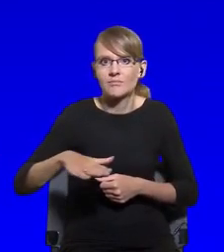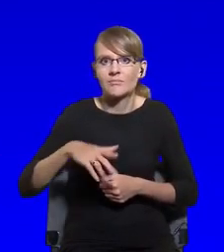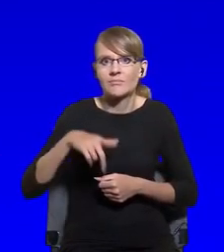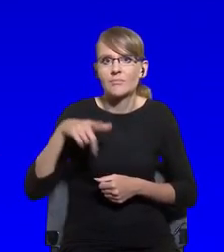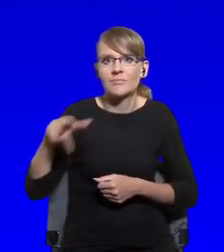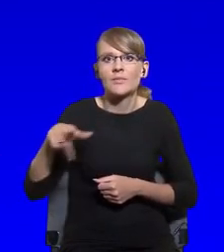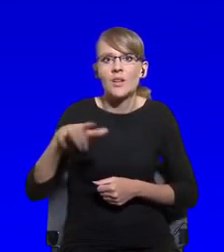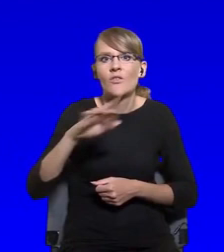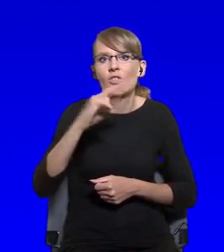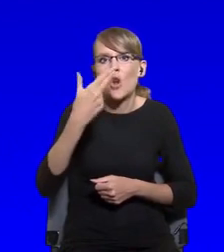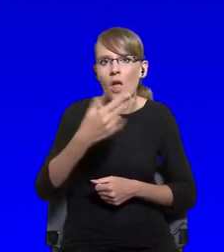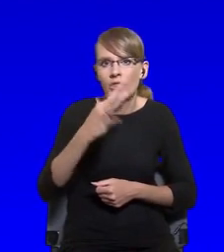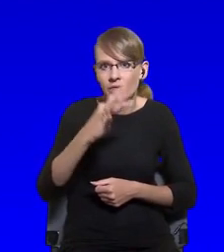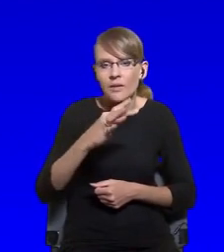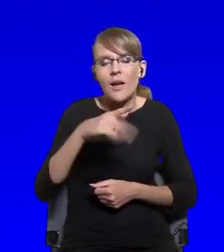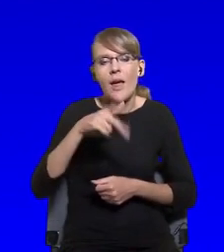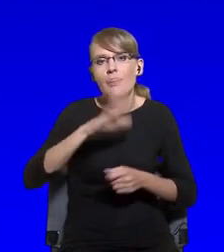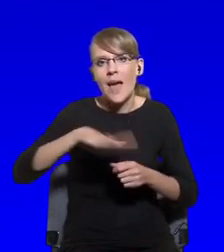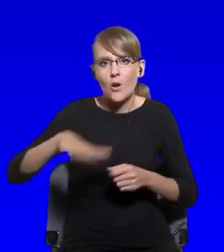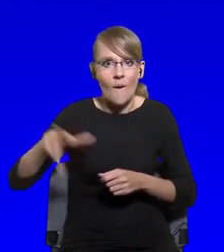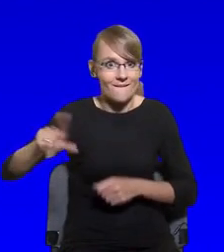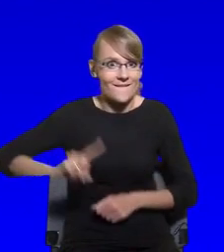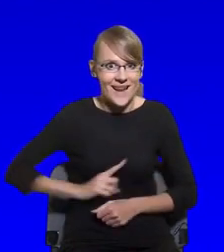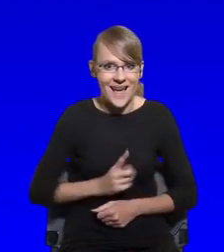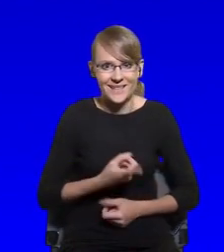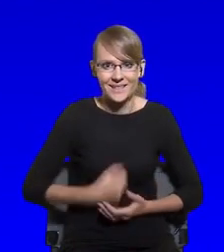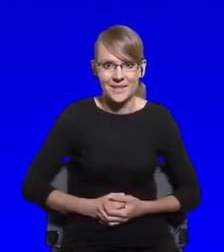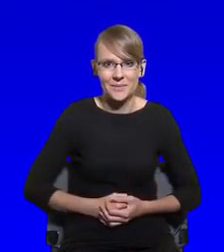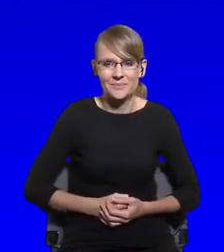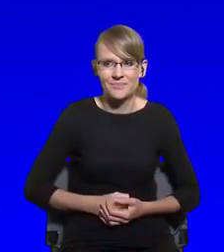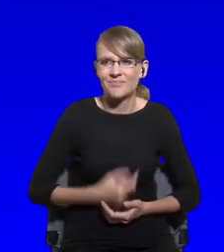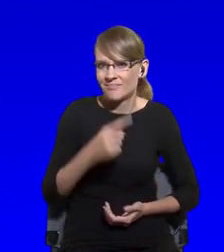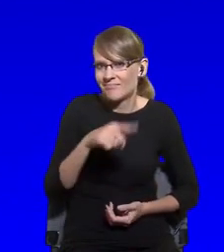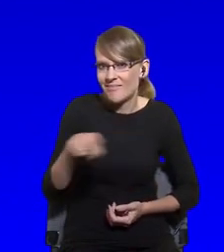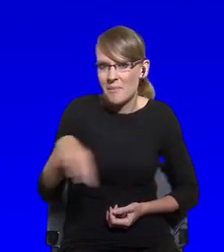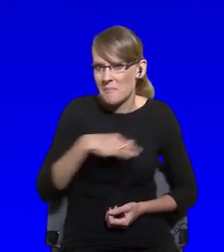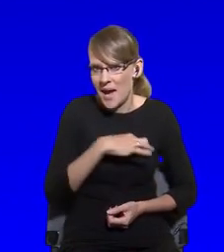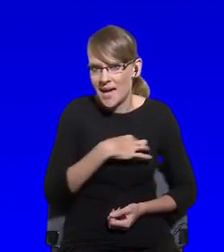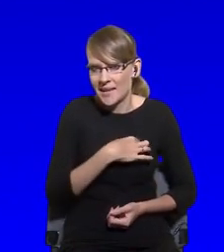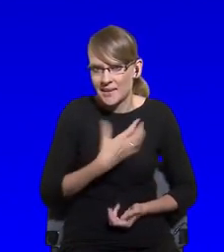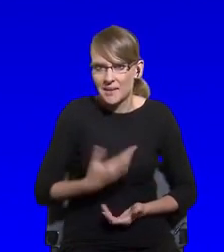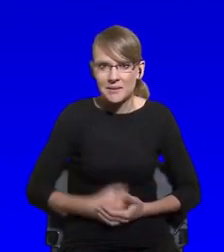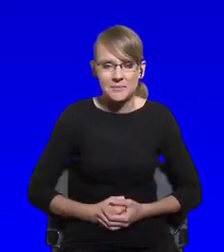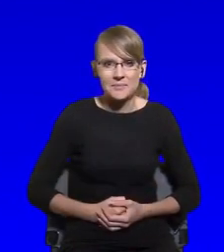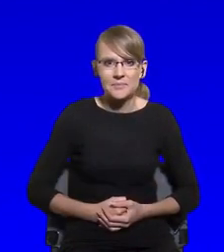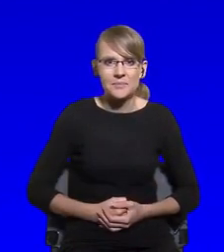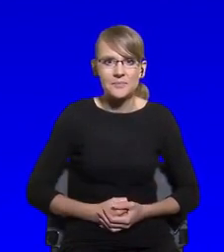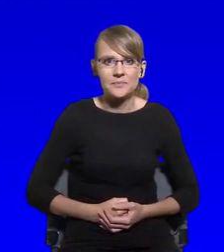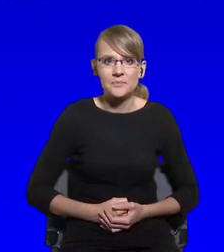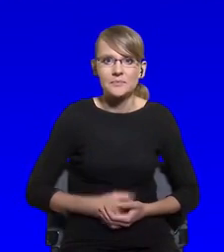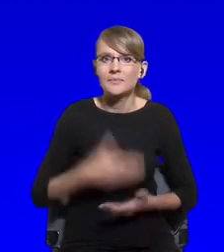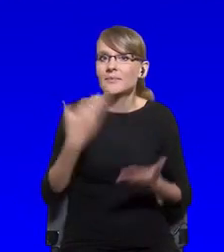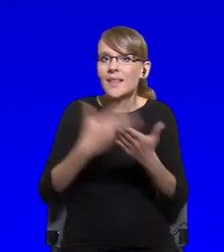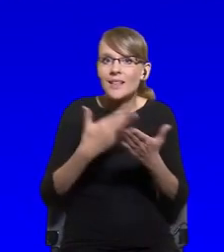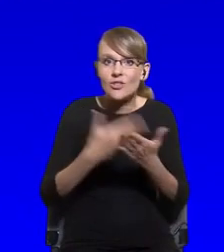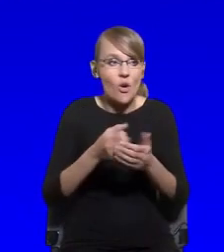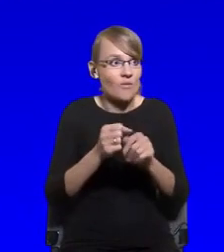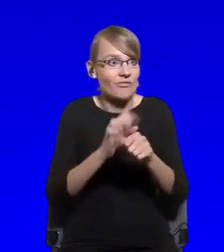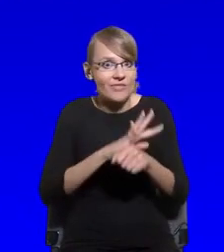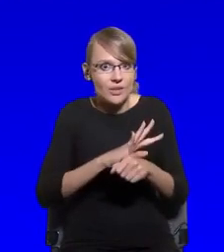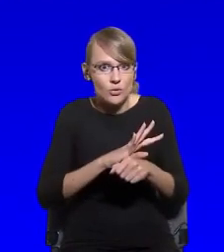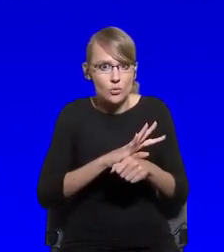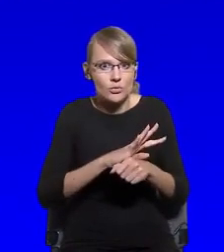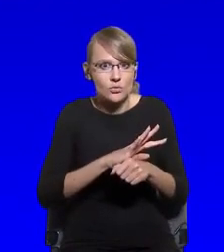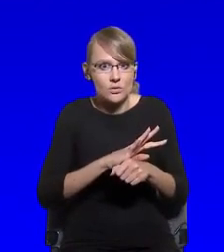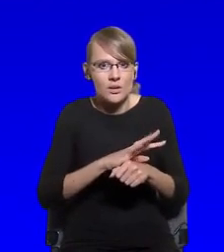of that sort, why do you think COVID and how COVID is